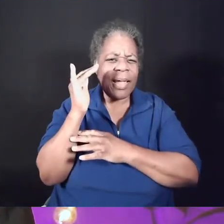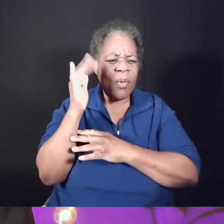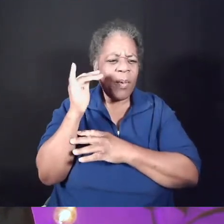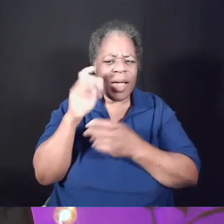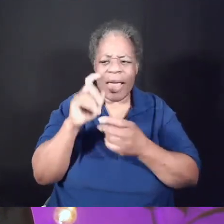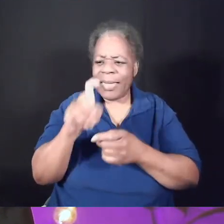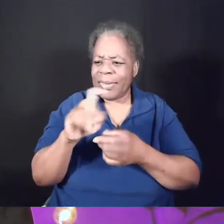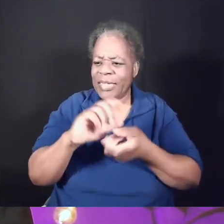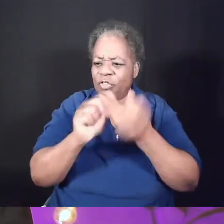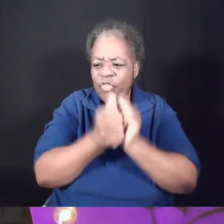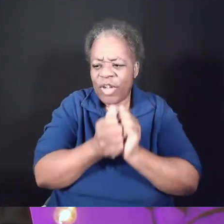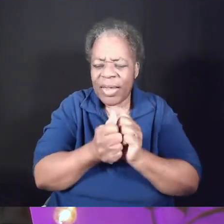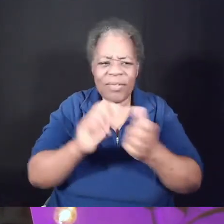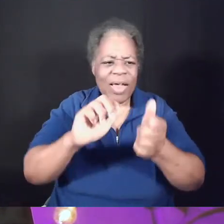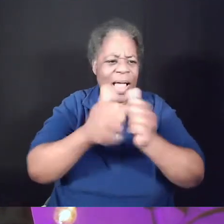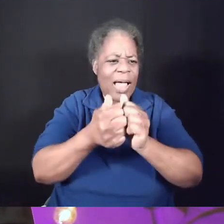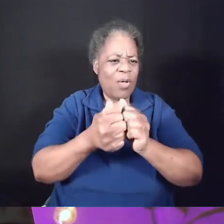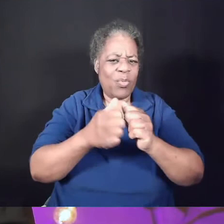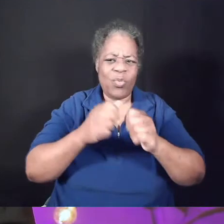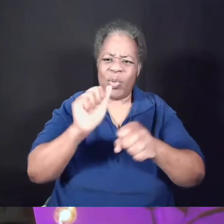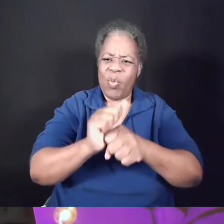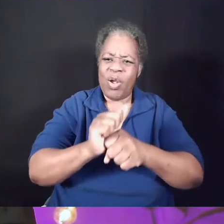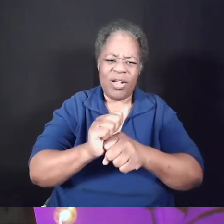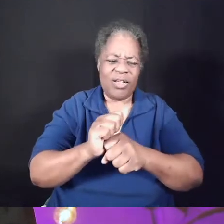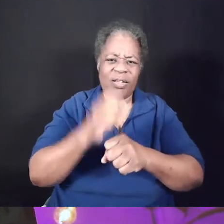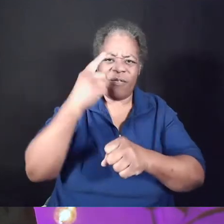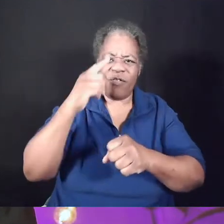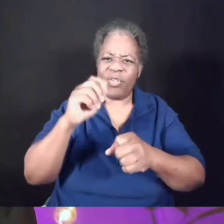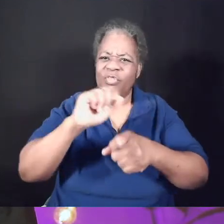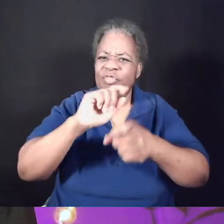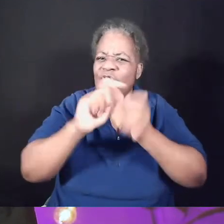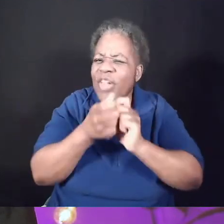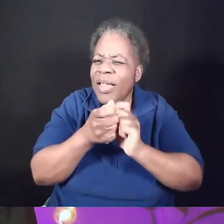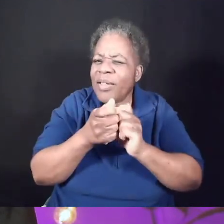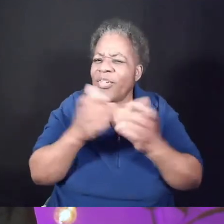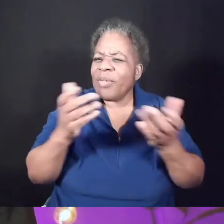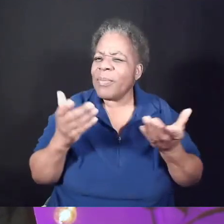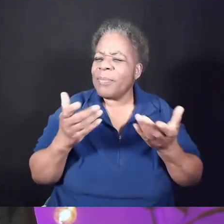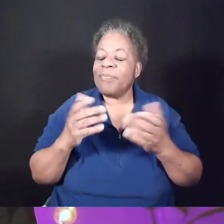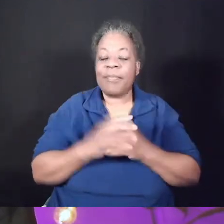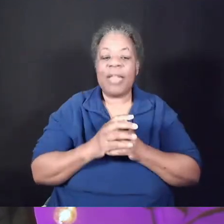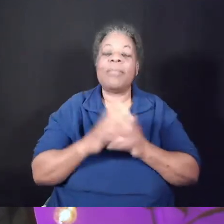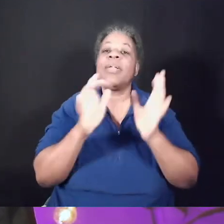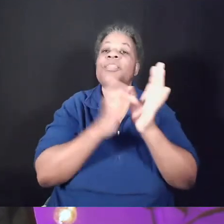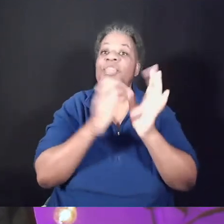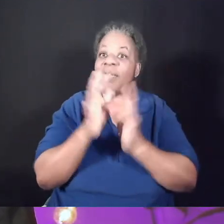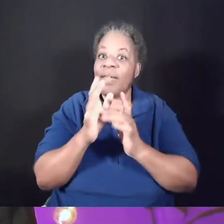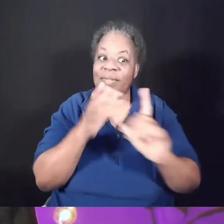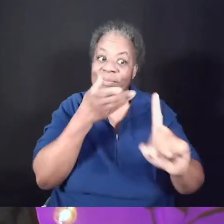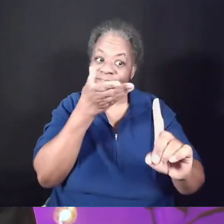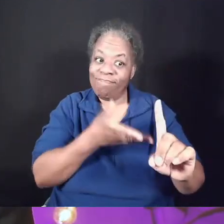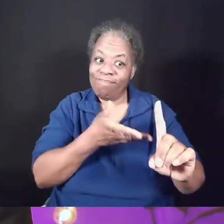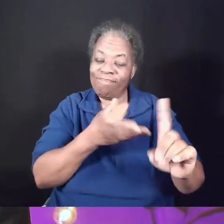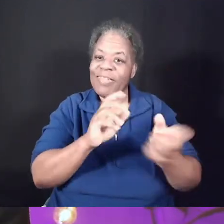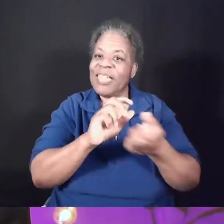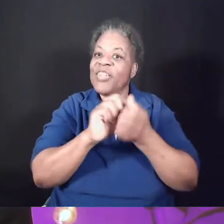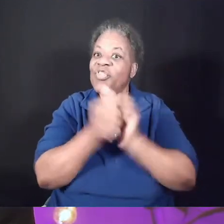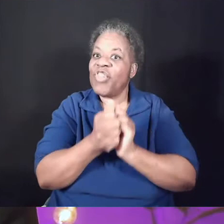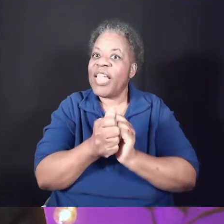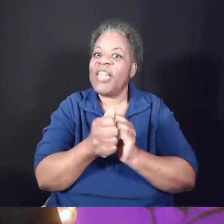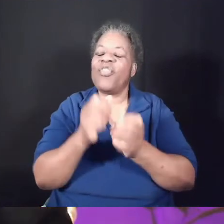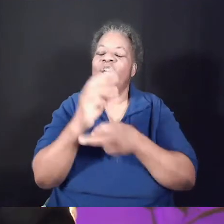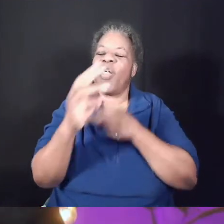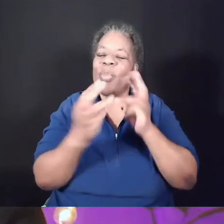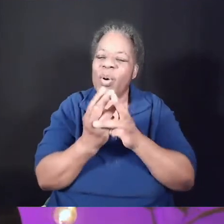working for change? Well, whatever you may think about Jesus, he changed the world. Jesus was a